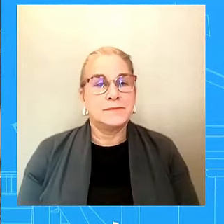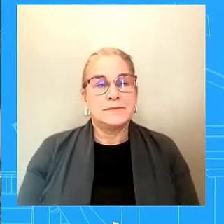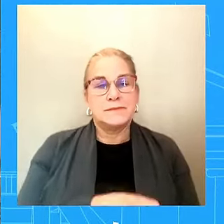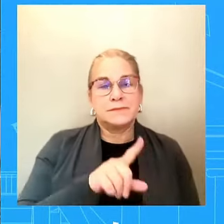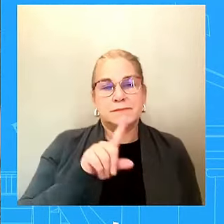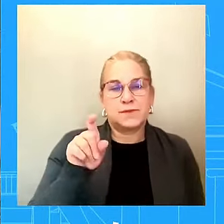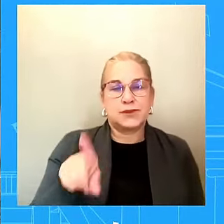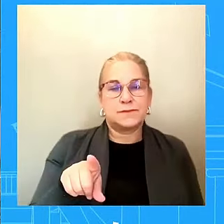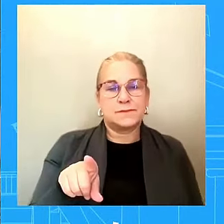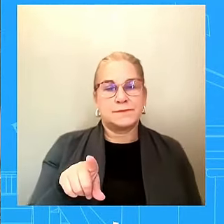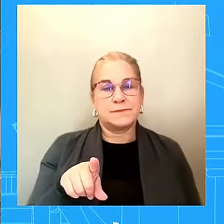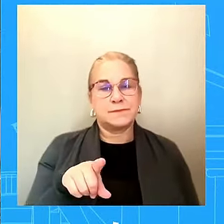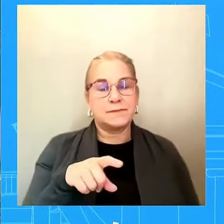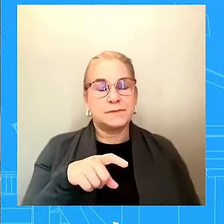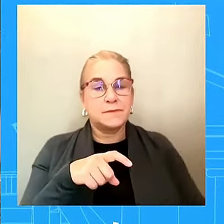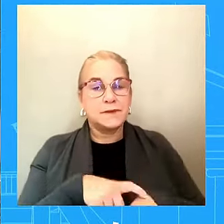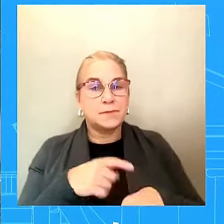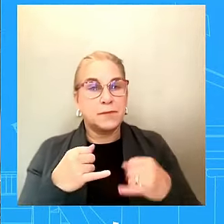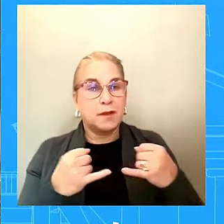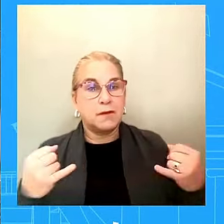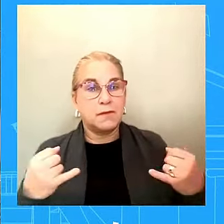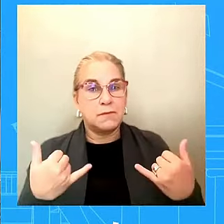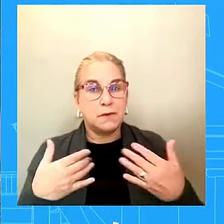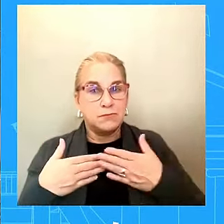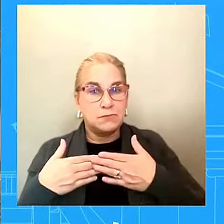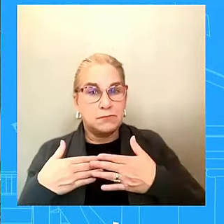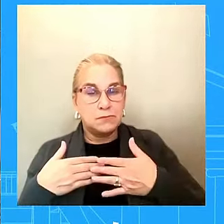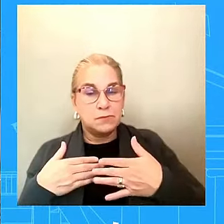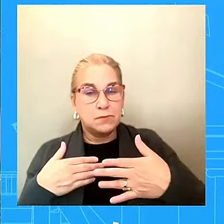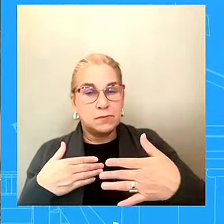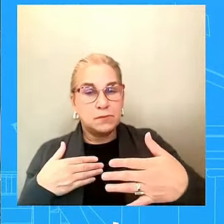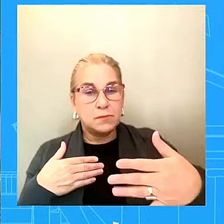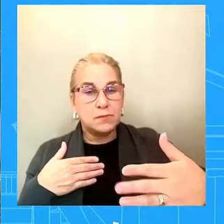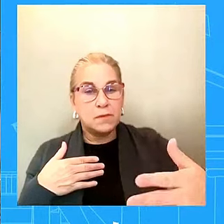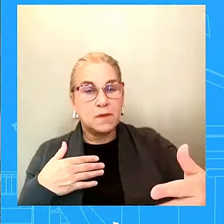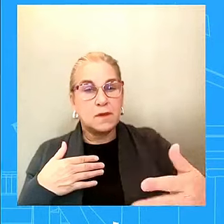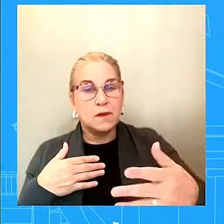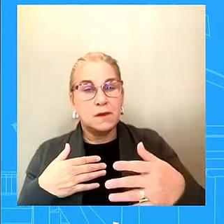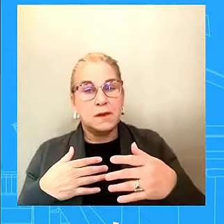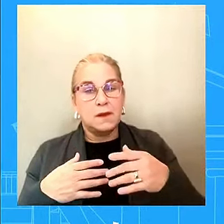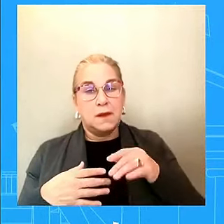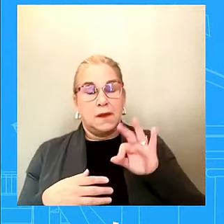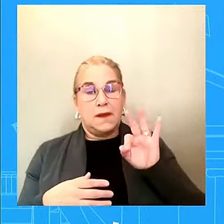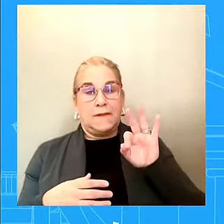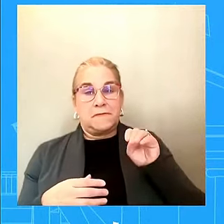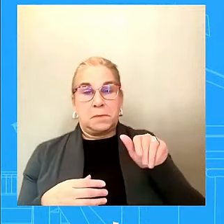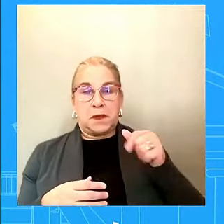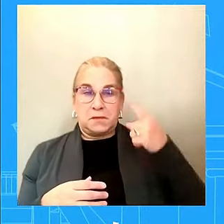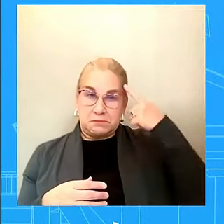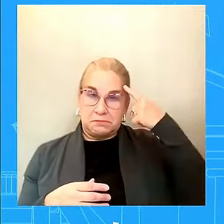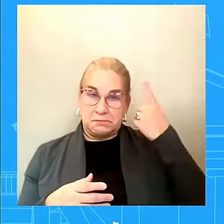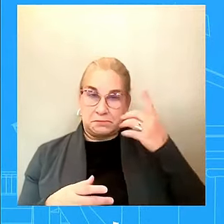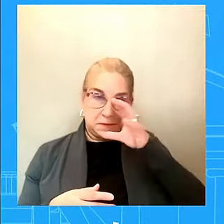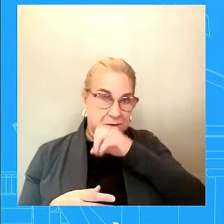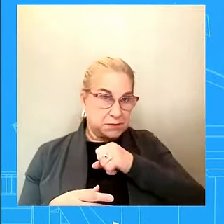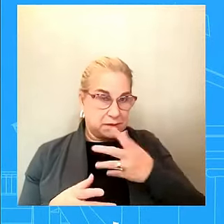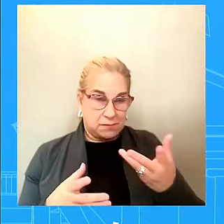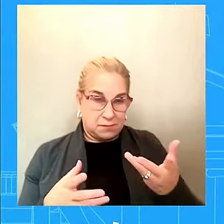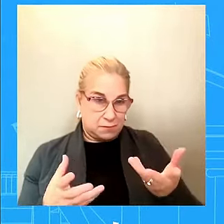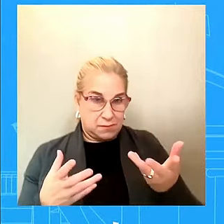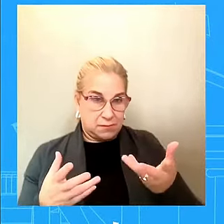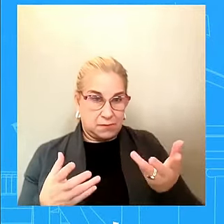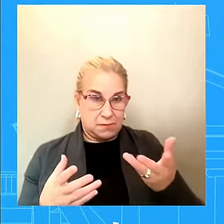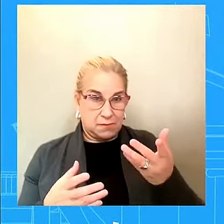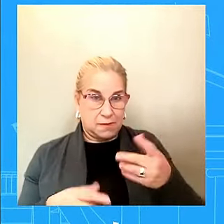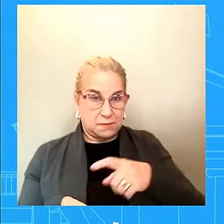use? Say that one more time. Is there a timeline for when FEMA would have an estimate for how So I would, I would refer you directly to FEMA about that specific